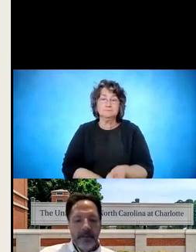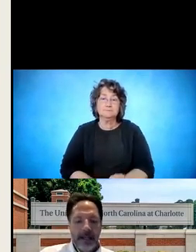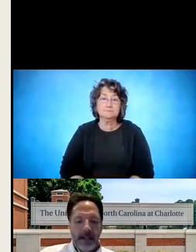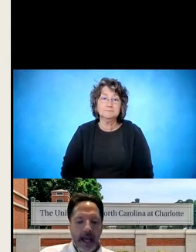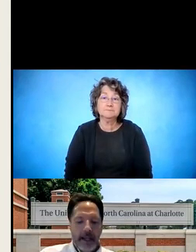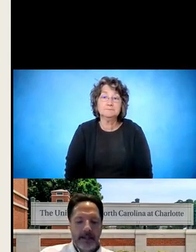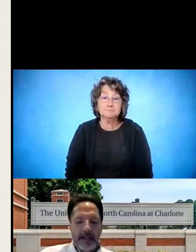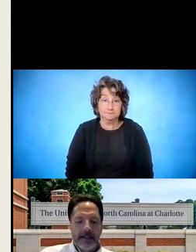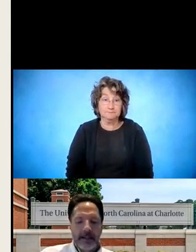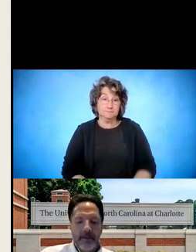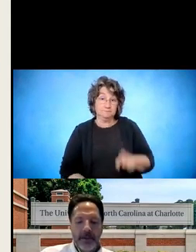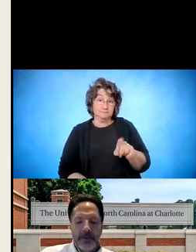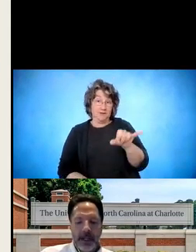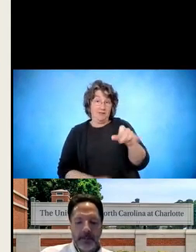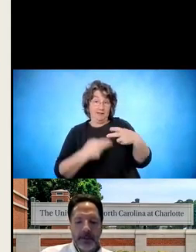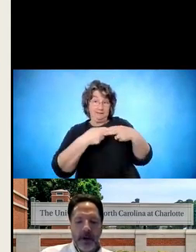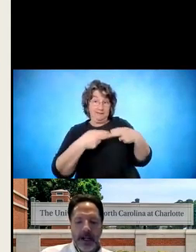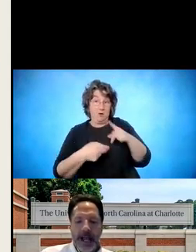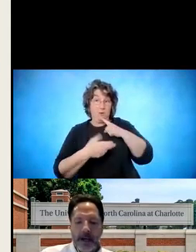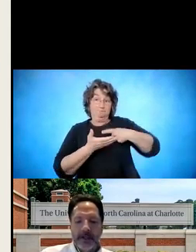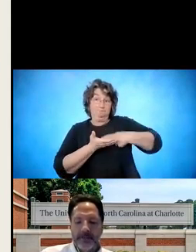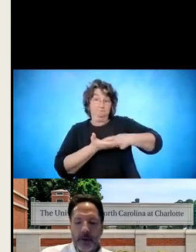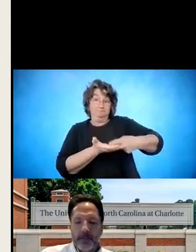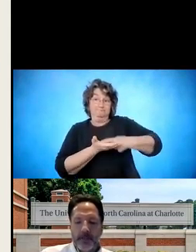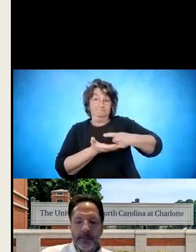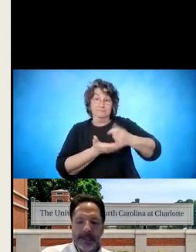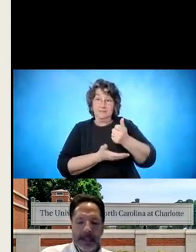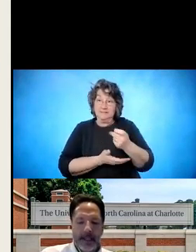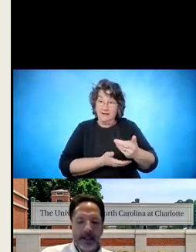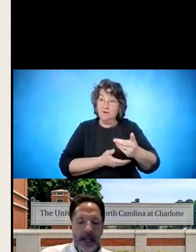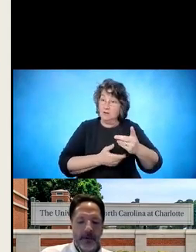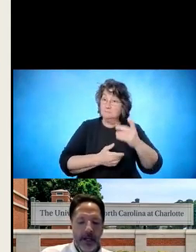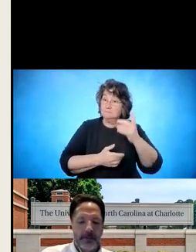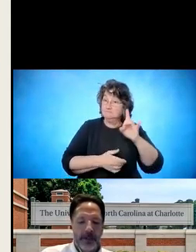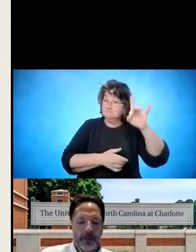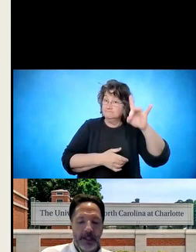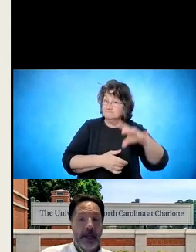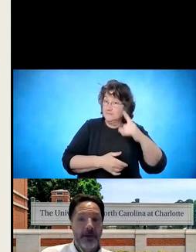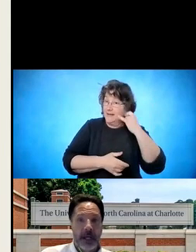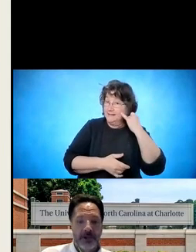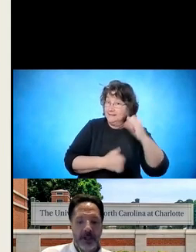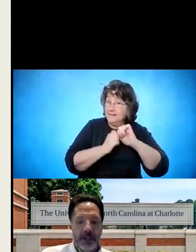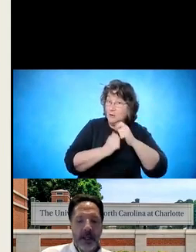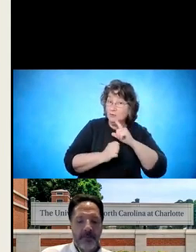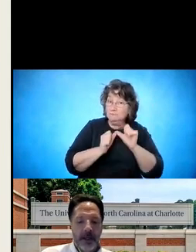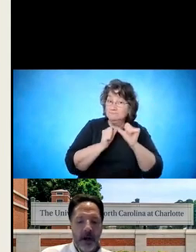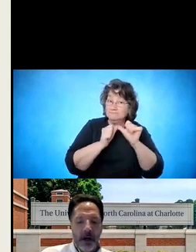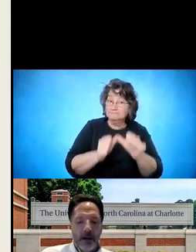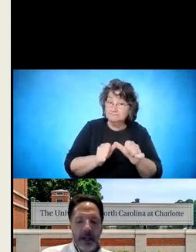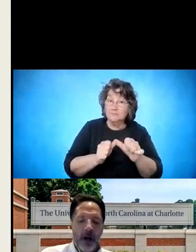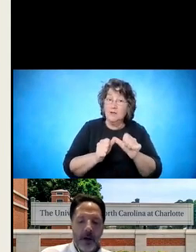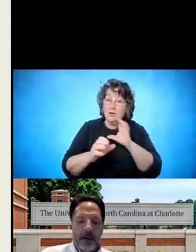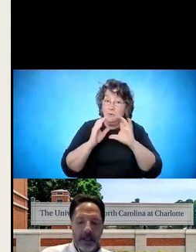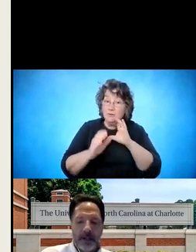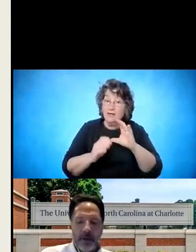This slide discusses a few tips regarding how to develop and maintain collaboration between education, VR,